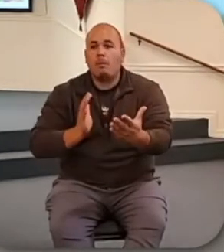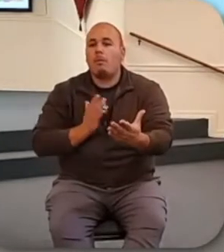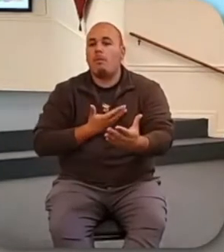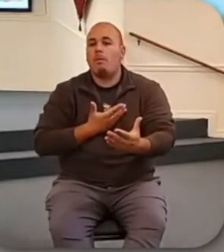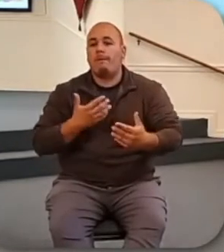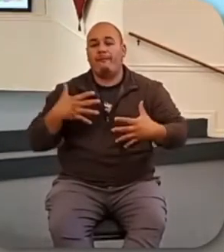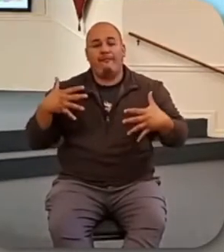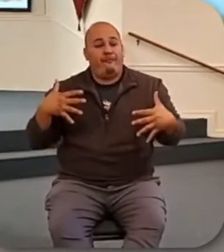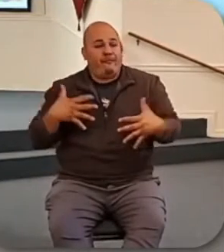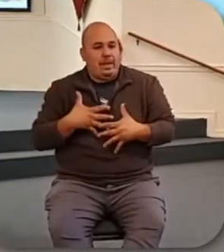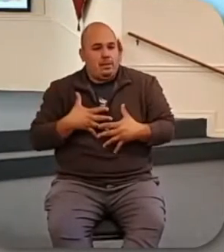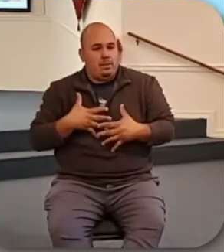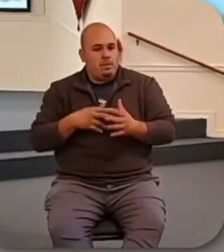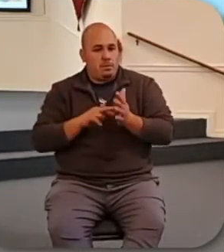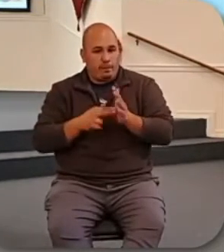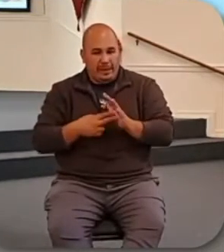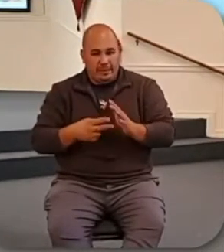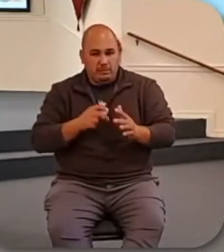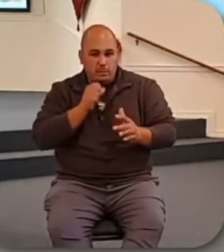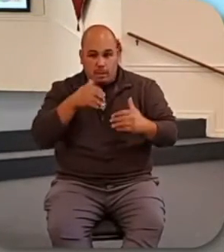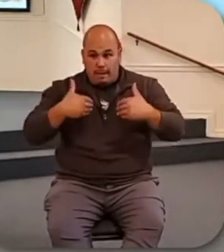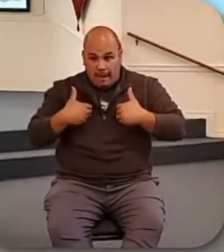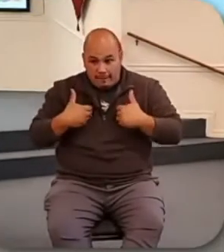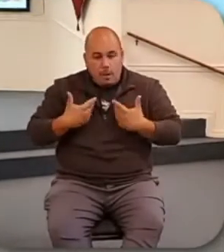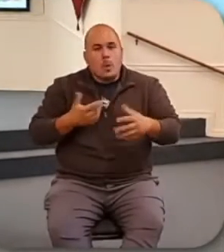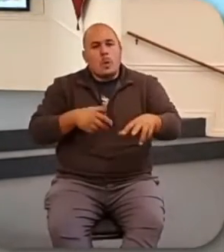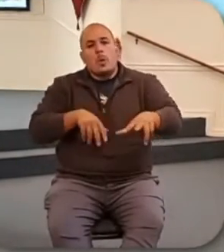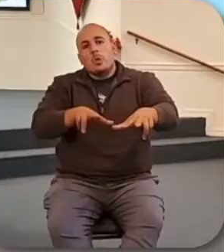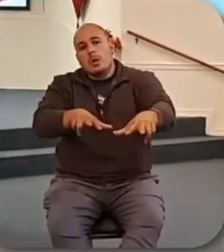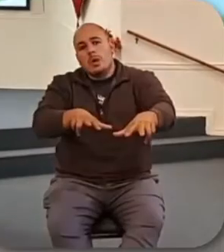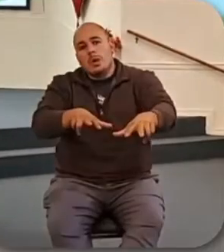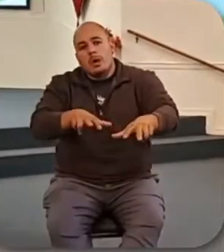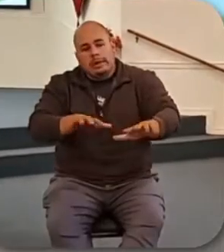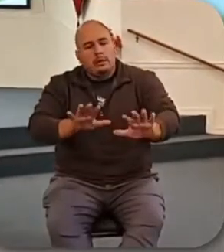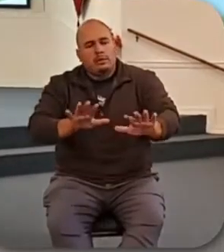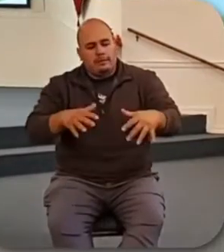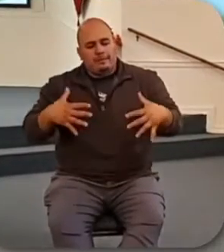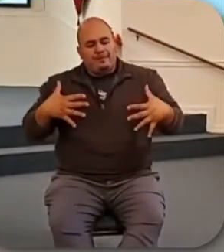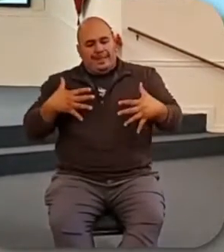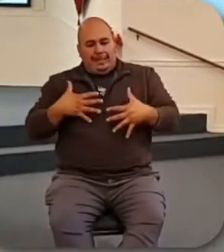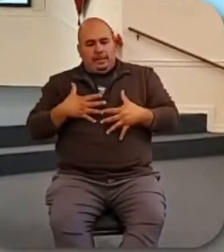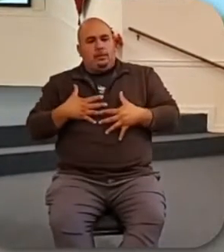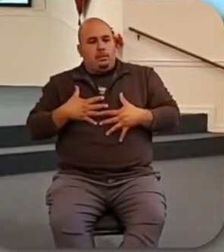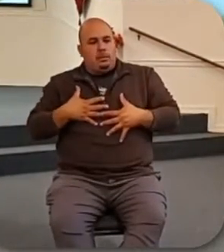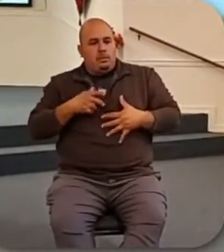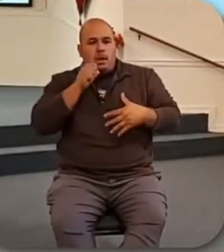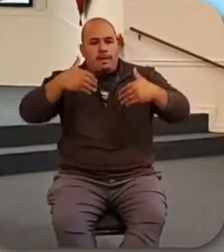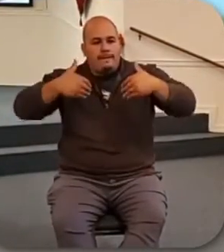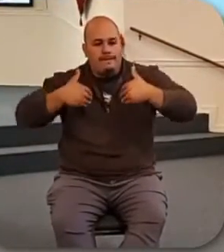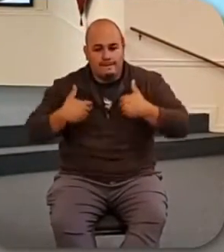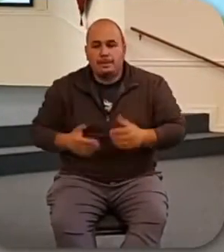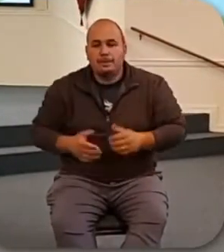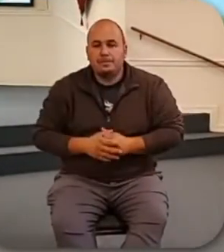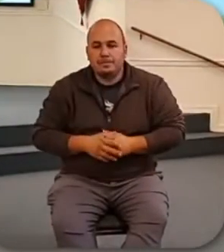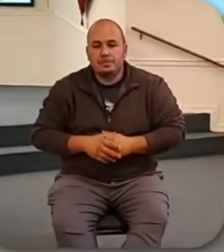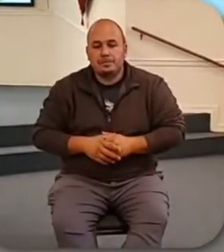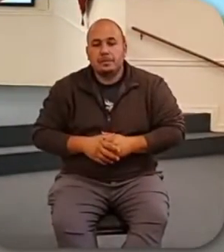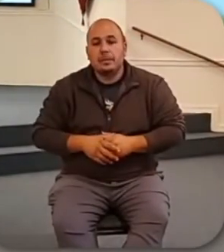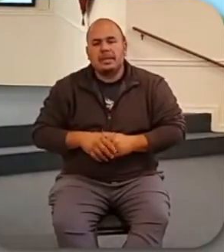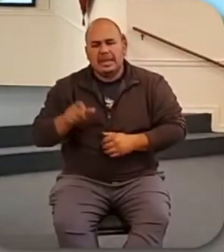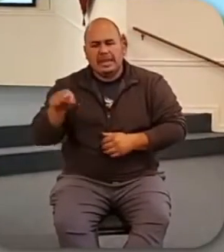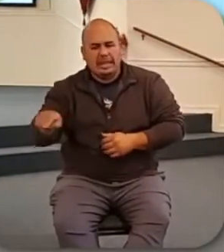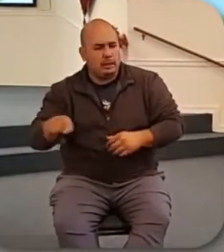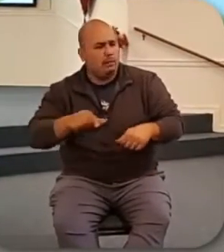need. So first, he encounters this man in the crowd who calls out to him to step in and make his brother